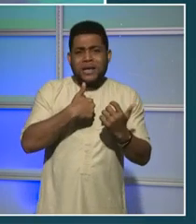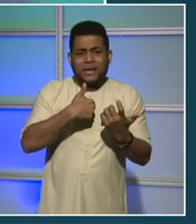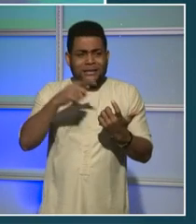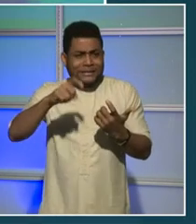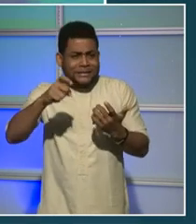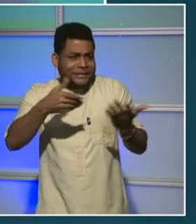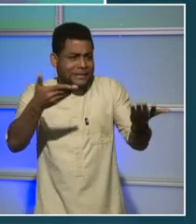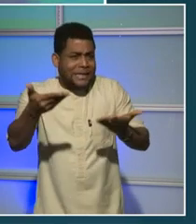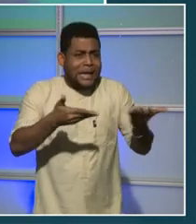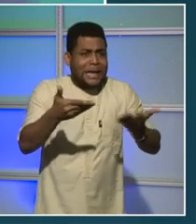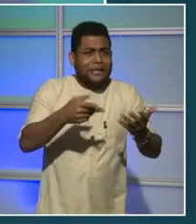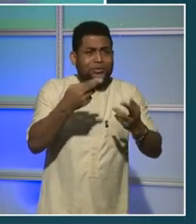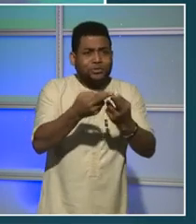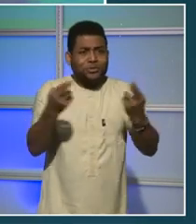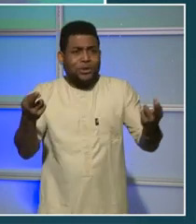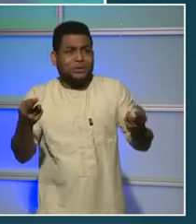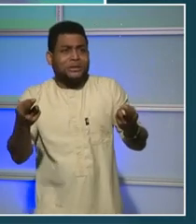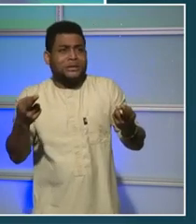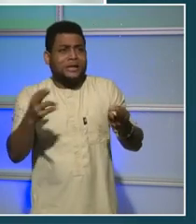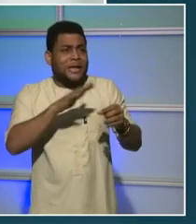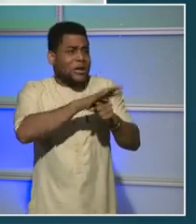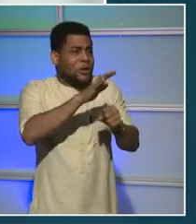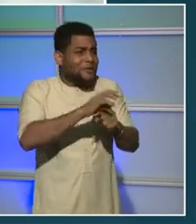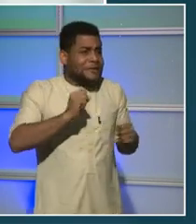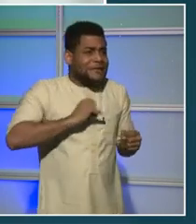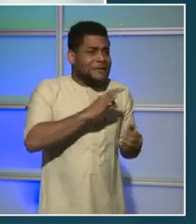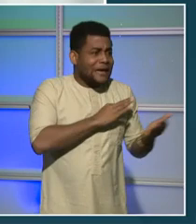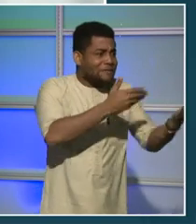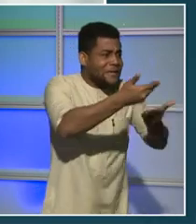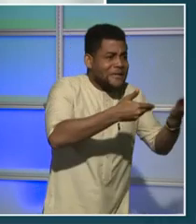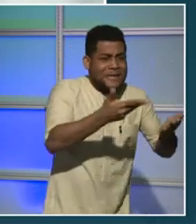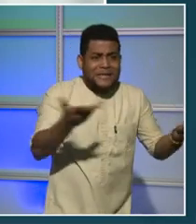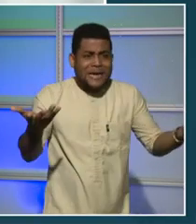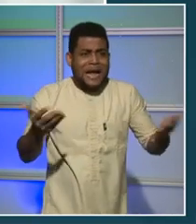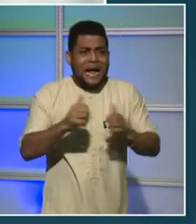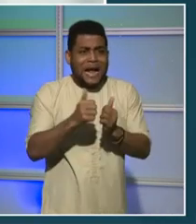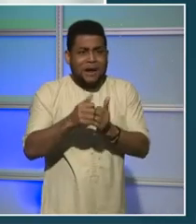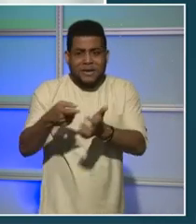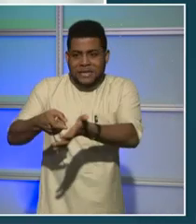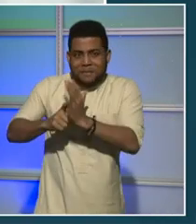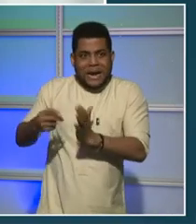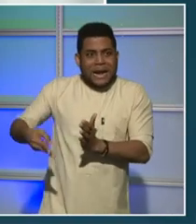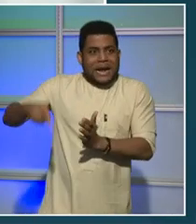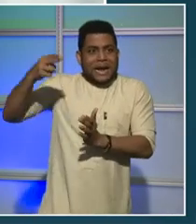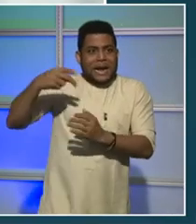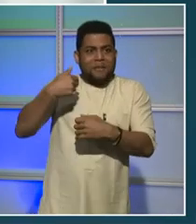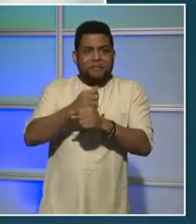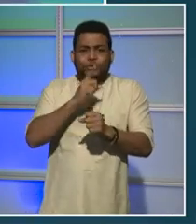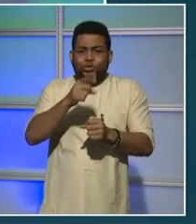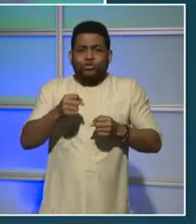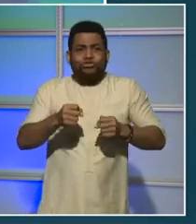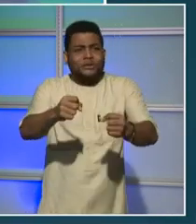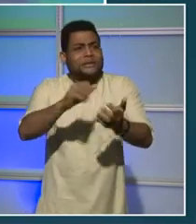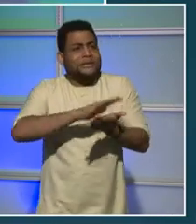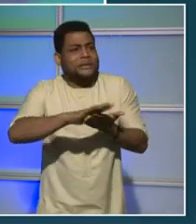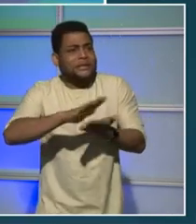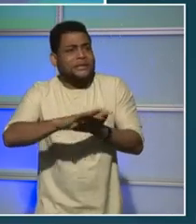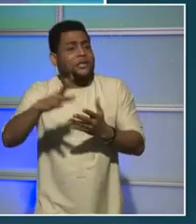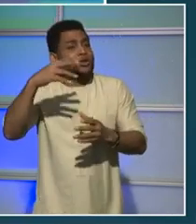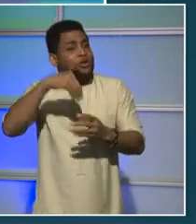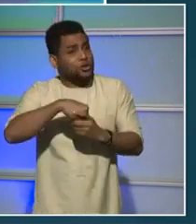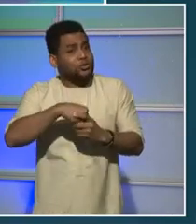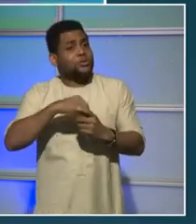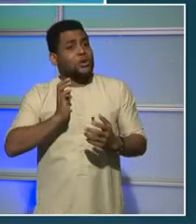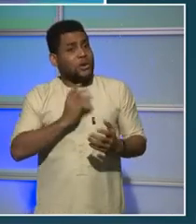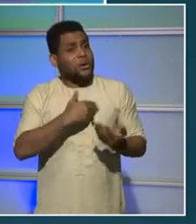resources that they need to reflect the kind of demands that we see for clean streets and clean communities that are part of our new